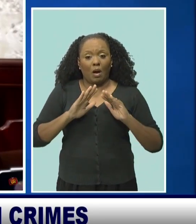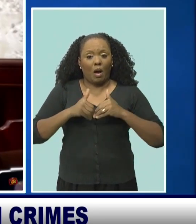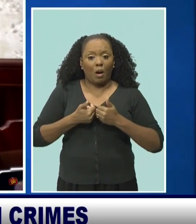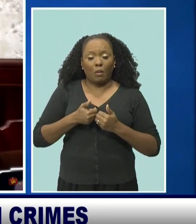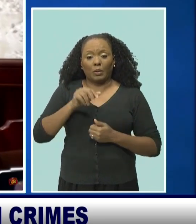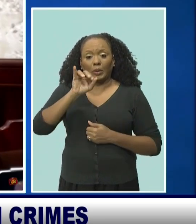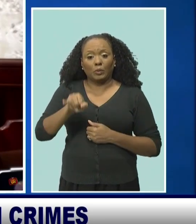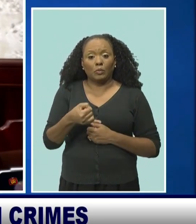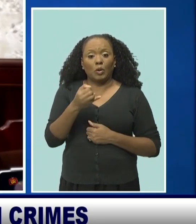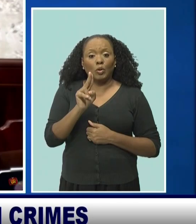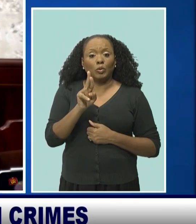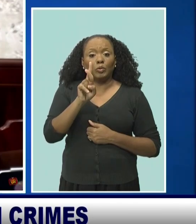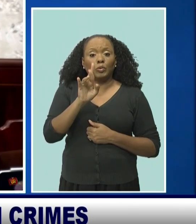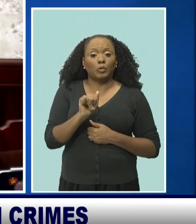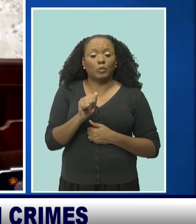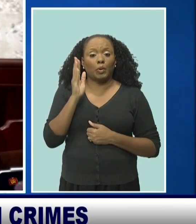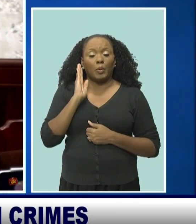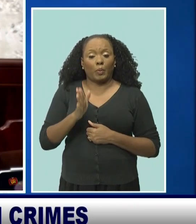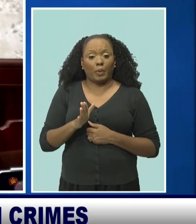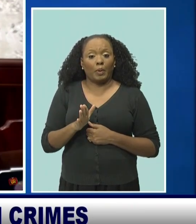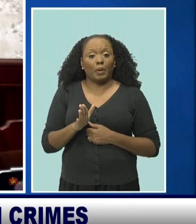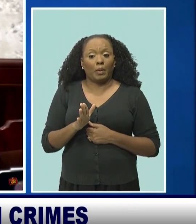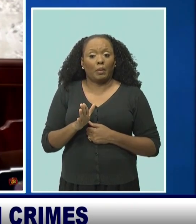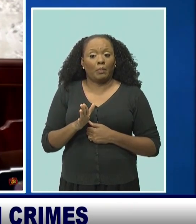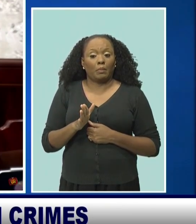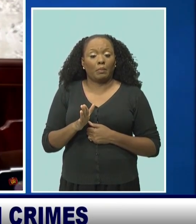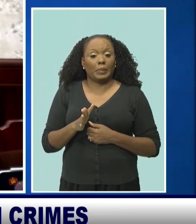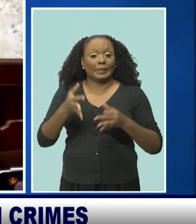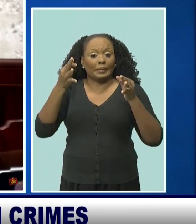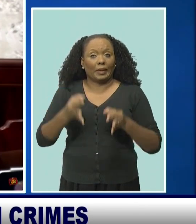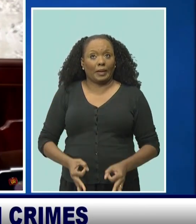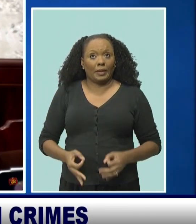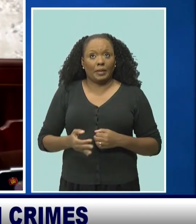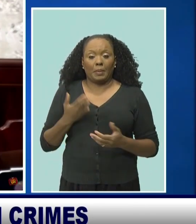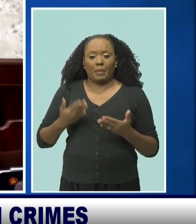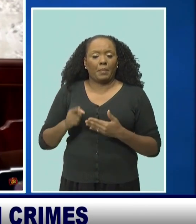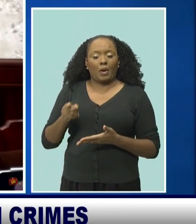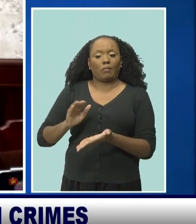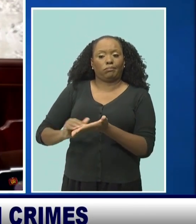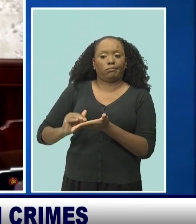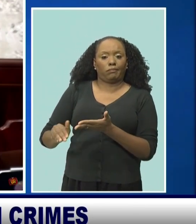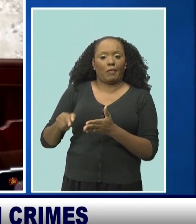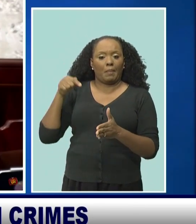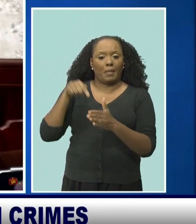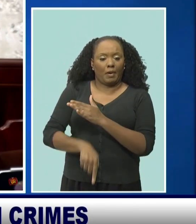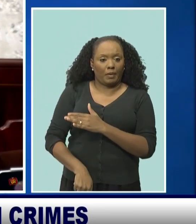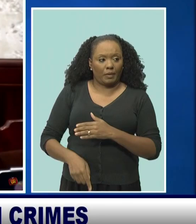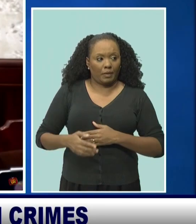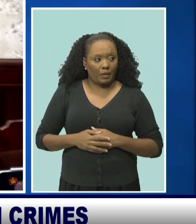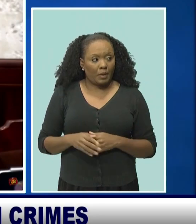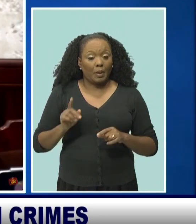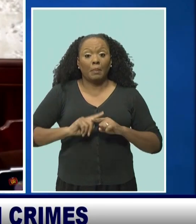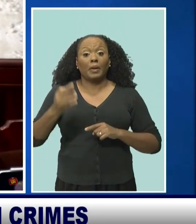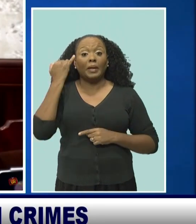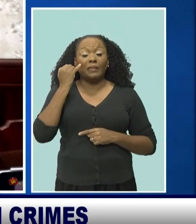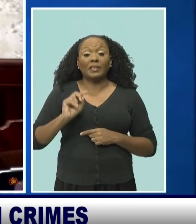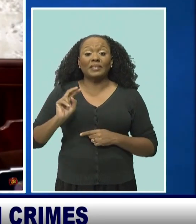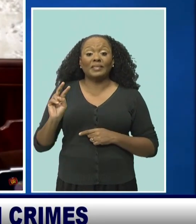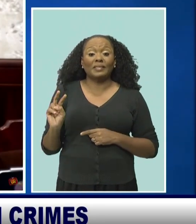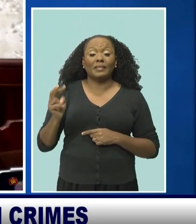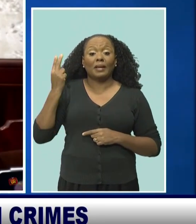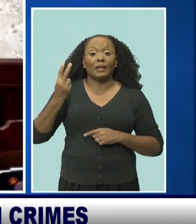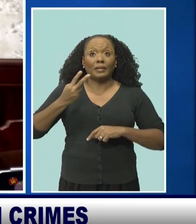okay? So he may get off of murder. But he could find himself, if this is a second offense, staring